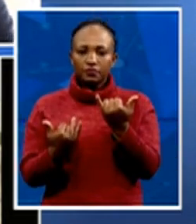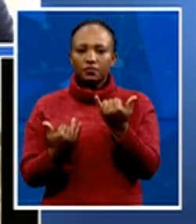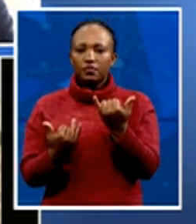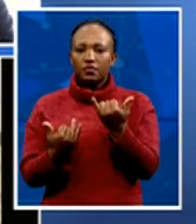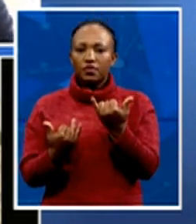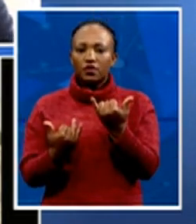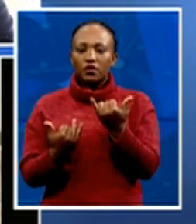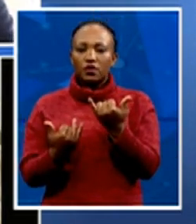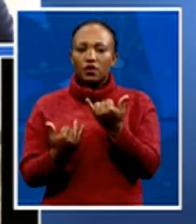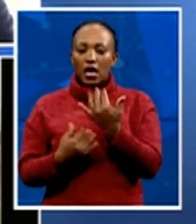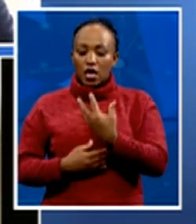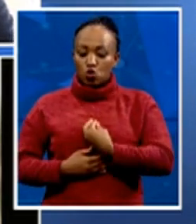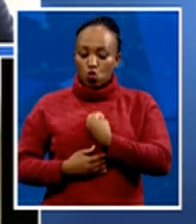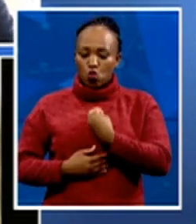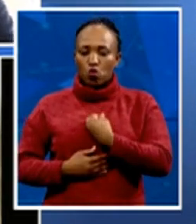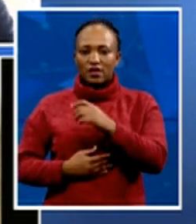listening?